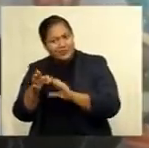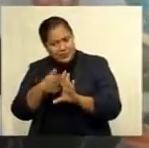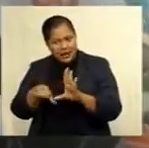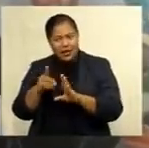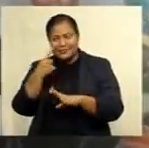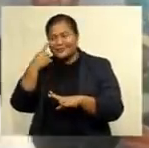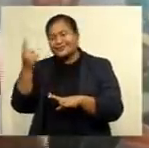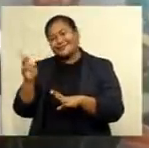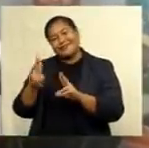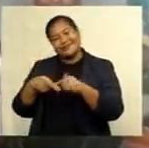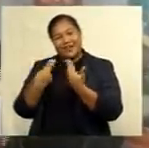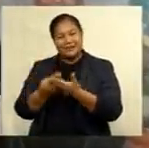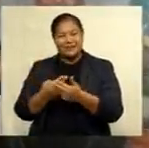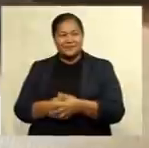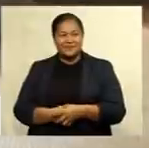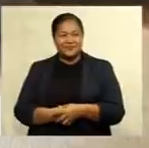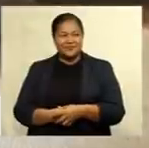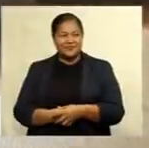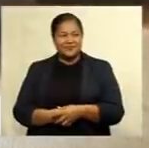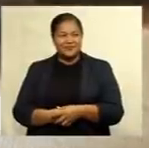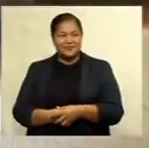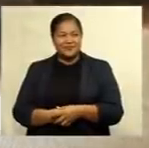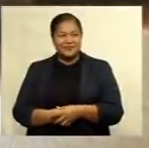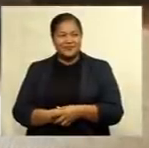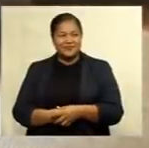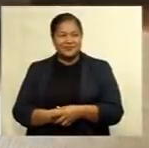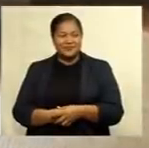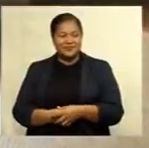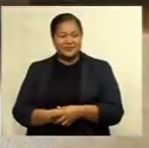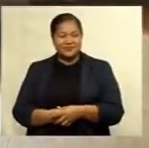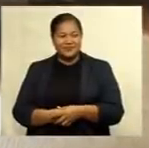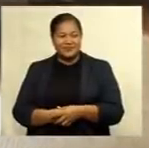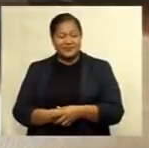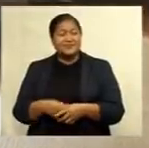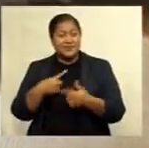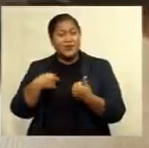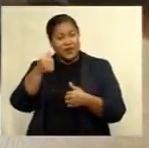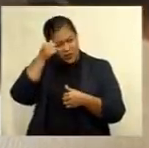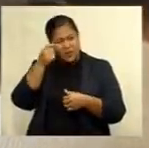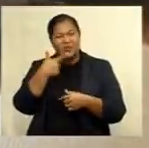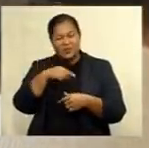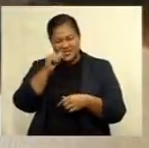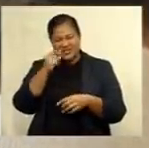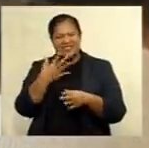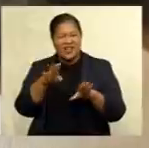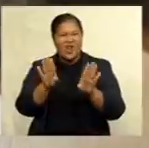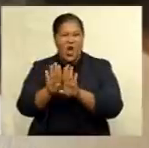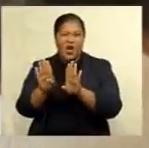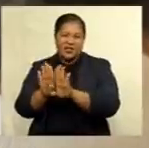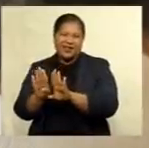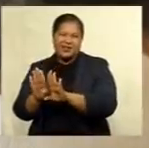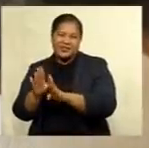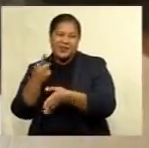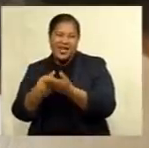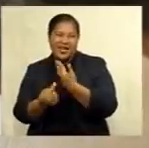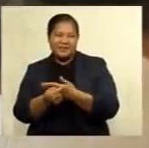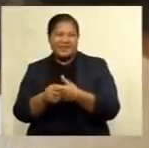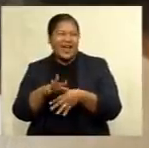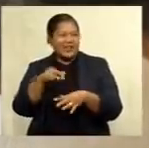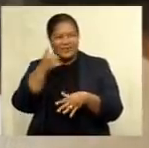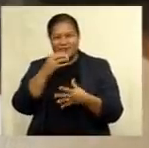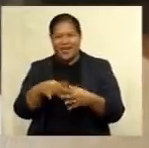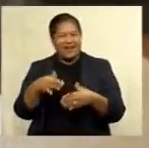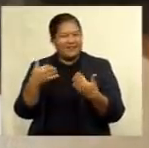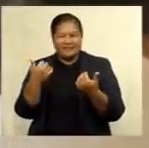family. We didn't know that it was going to be a lockdown for how many months.